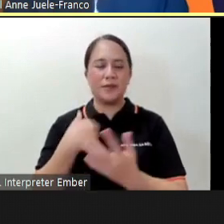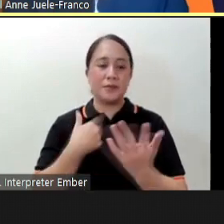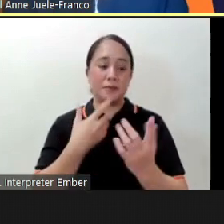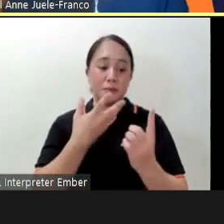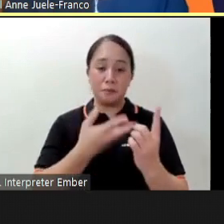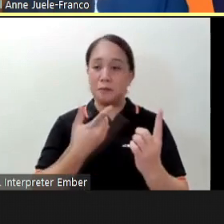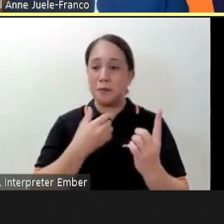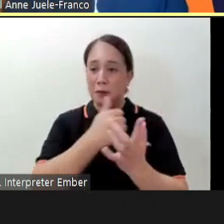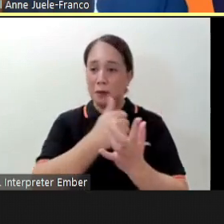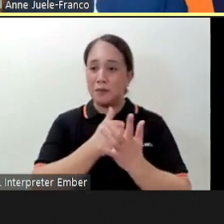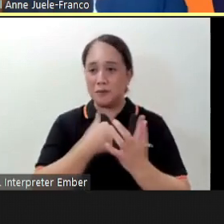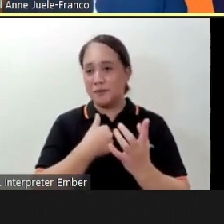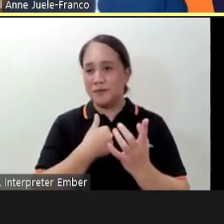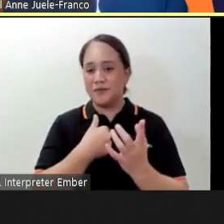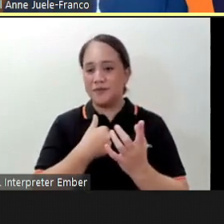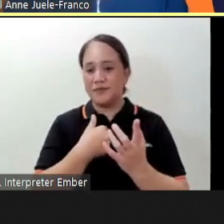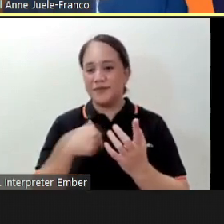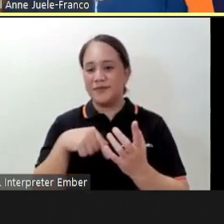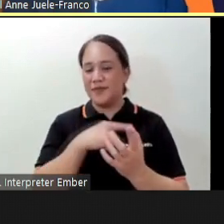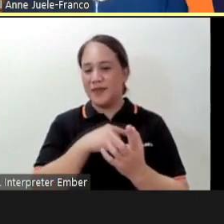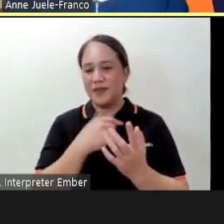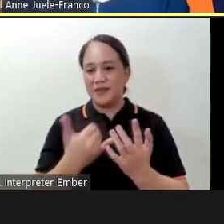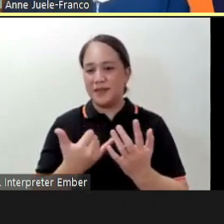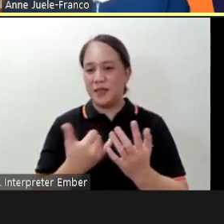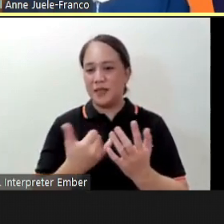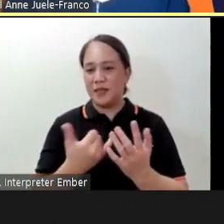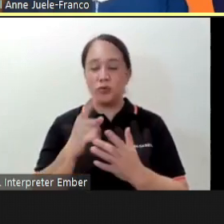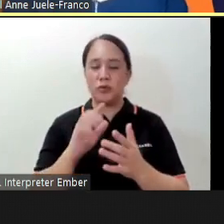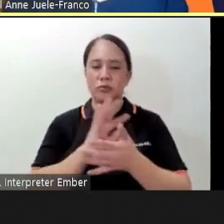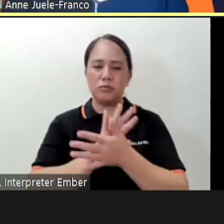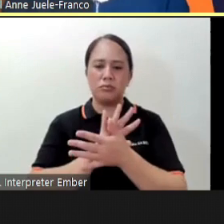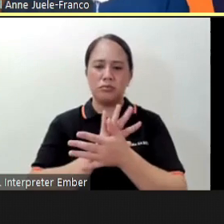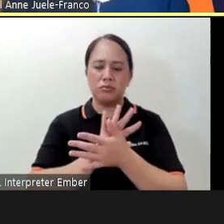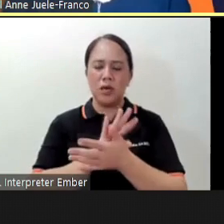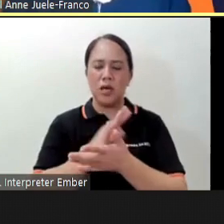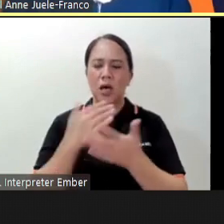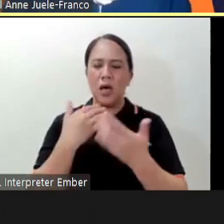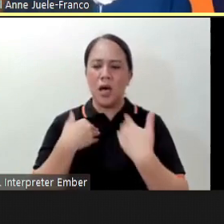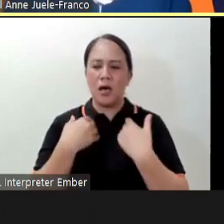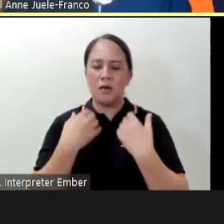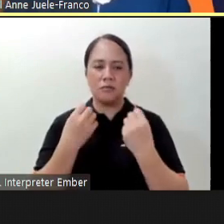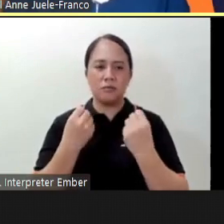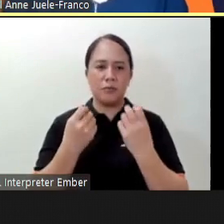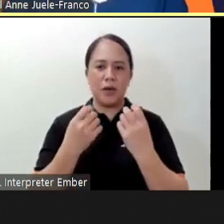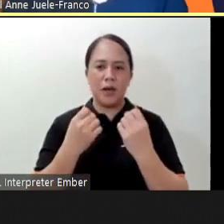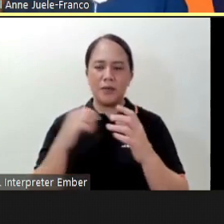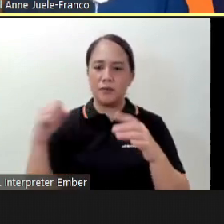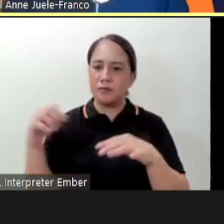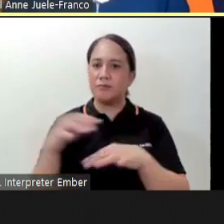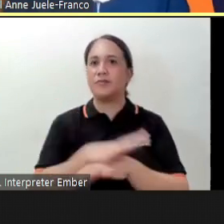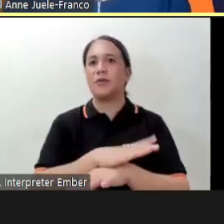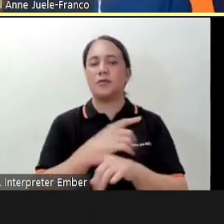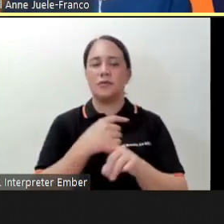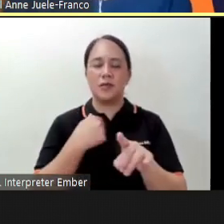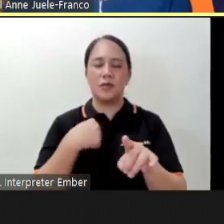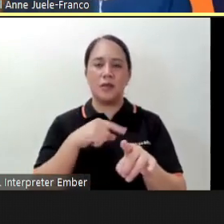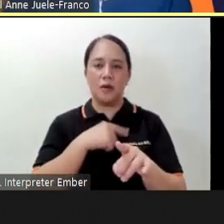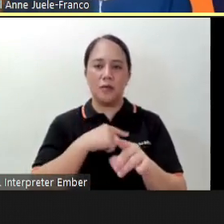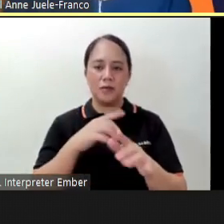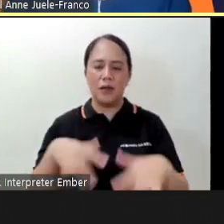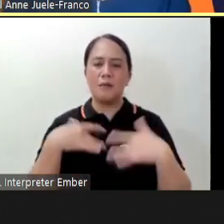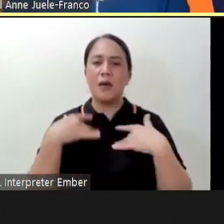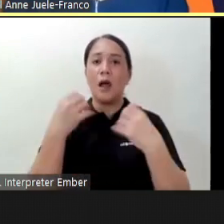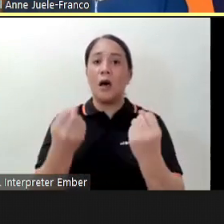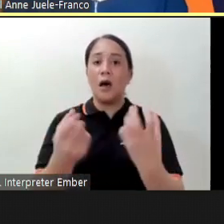ok so indeed this COVID-19 pandemic has had a lot of major effects in our lives many